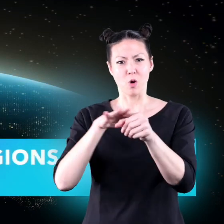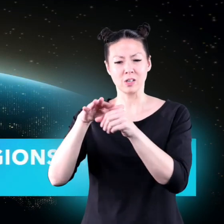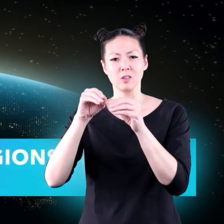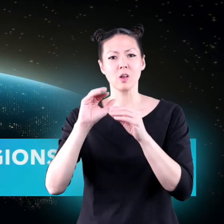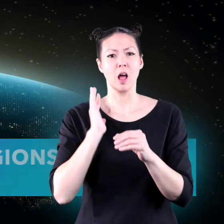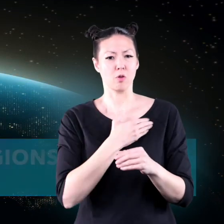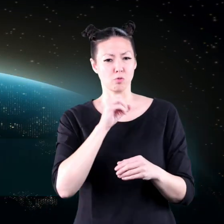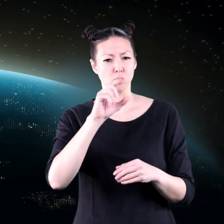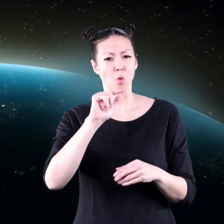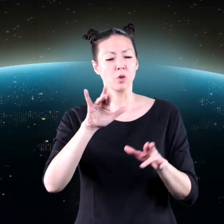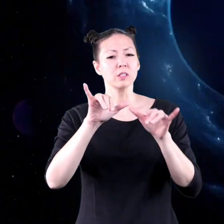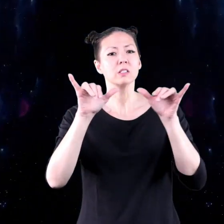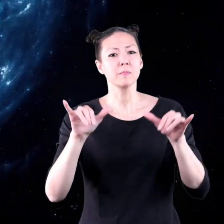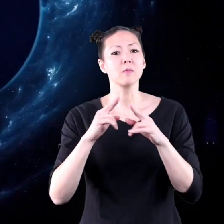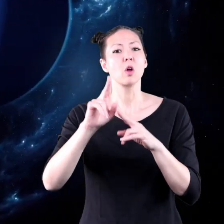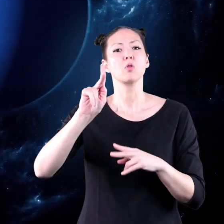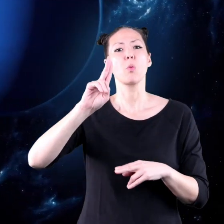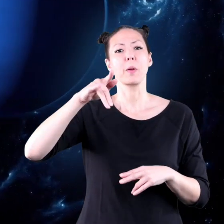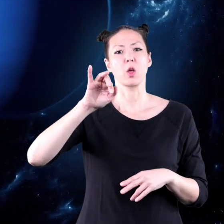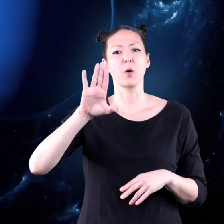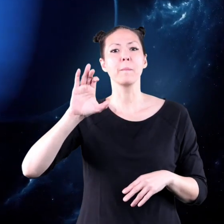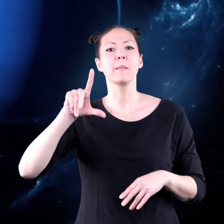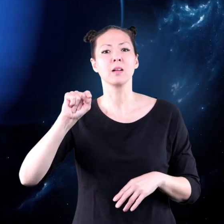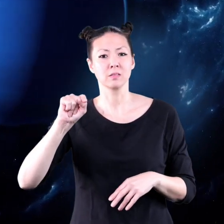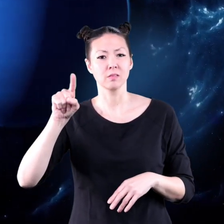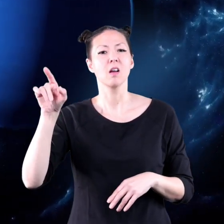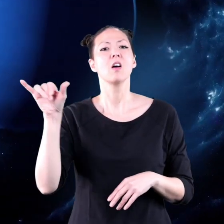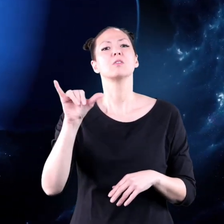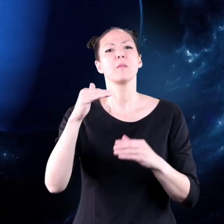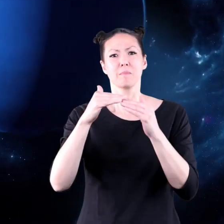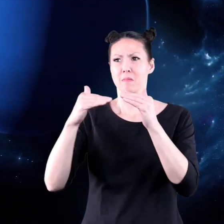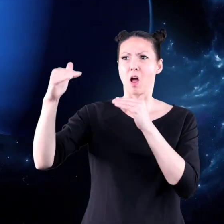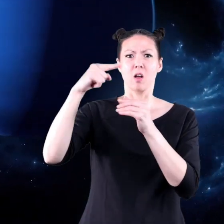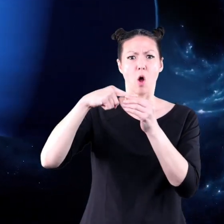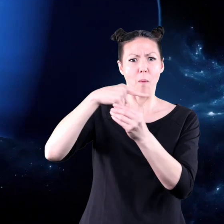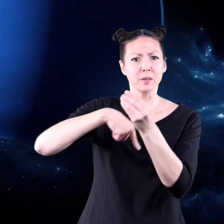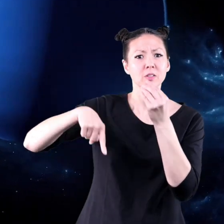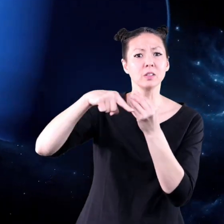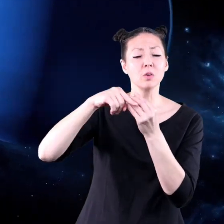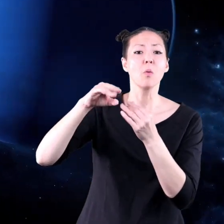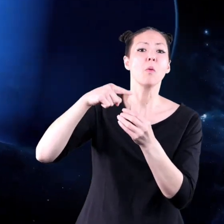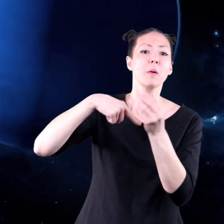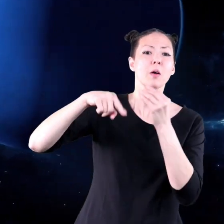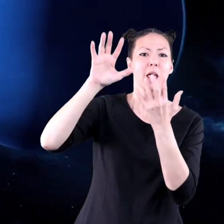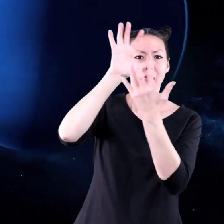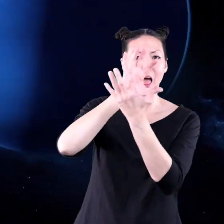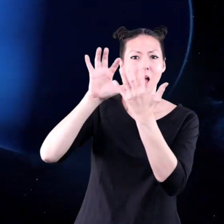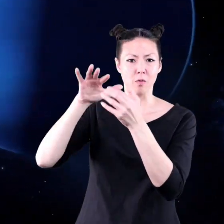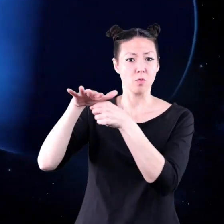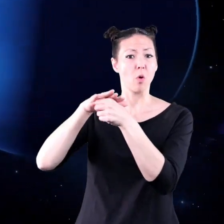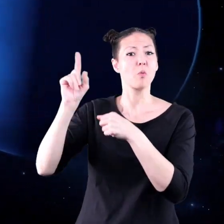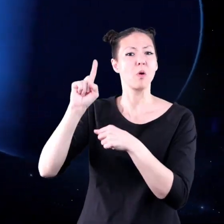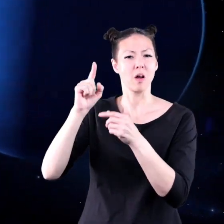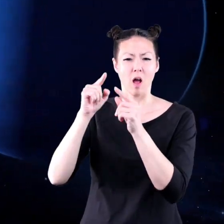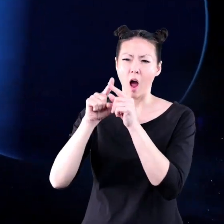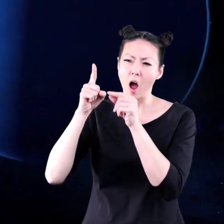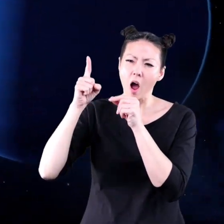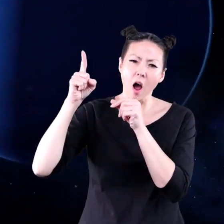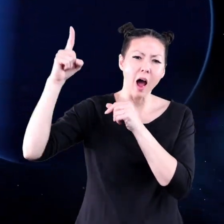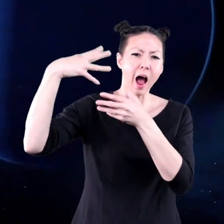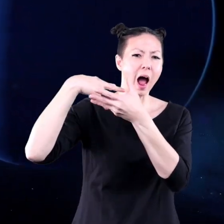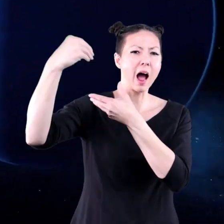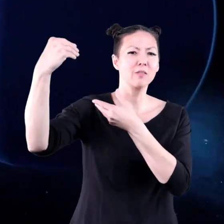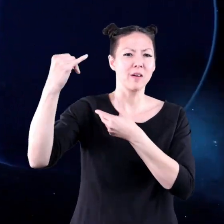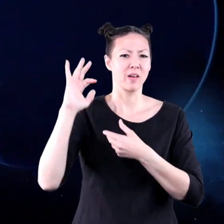in the solar system. The Kuiper belt, which is just beyond the orbit of Neptune, or the Oort cloud, located